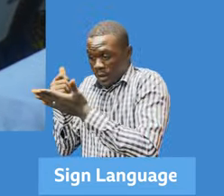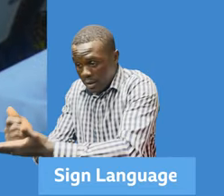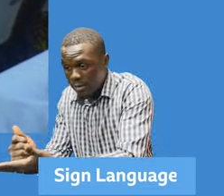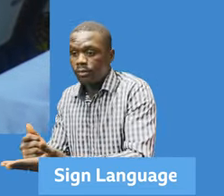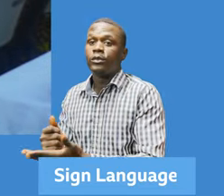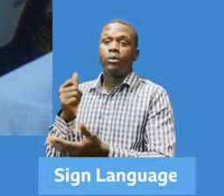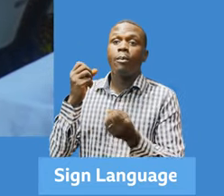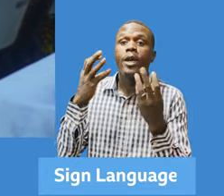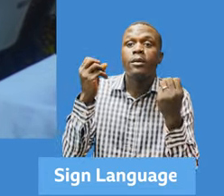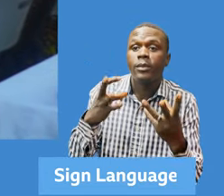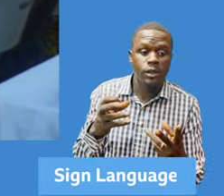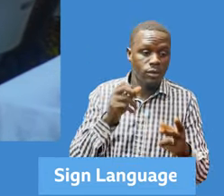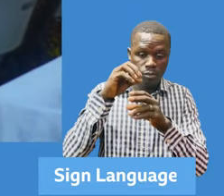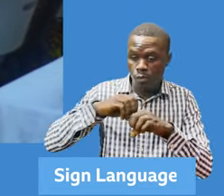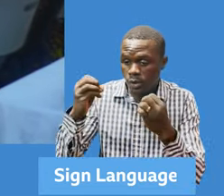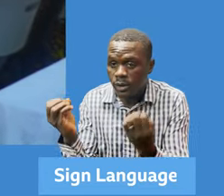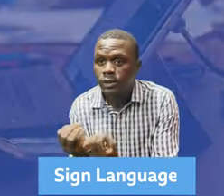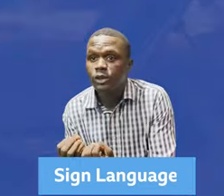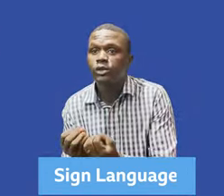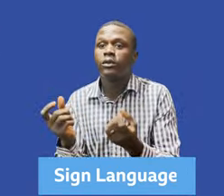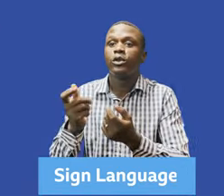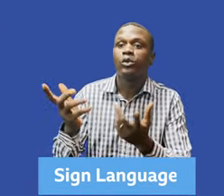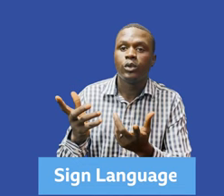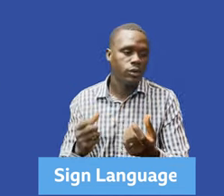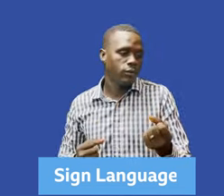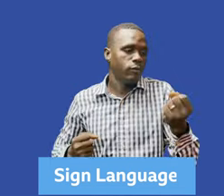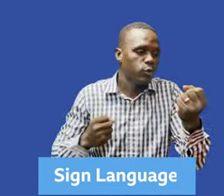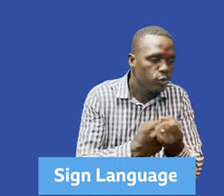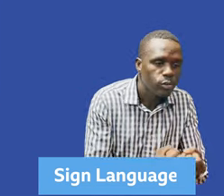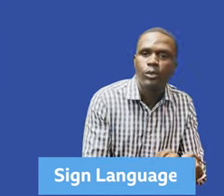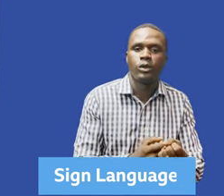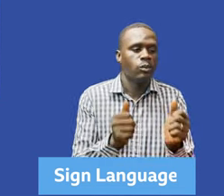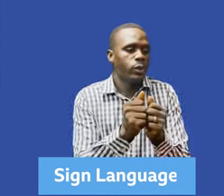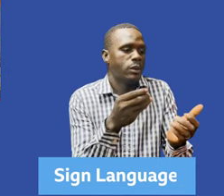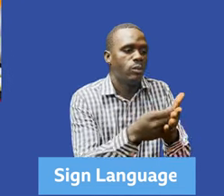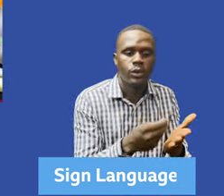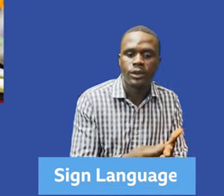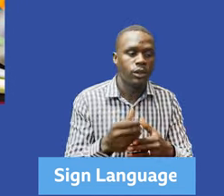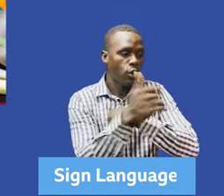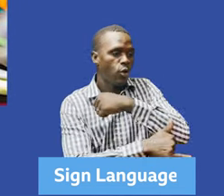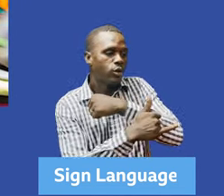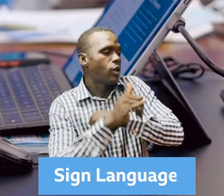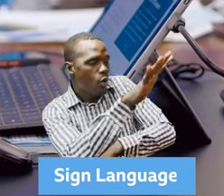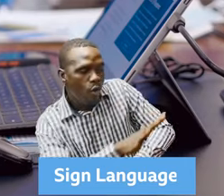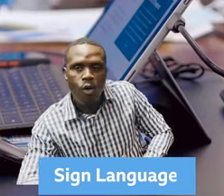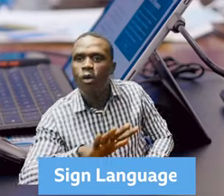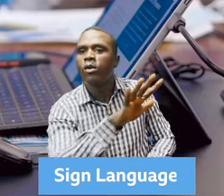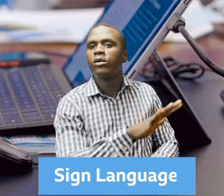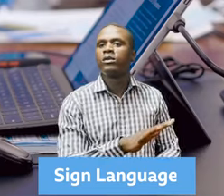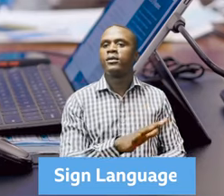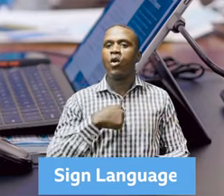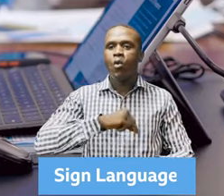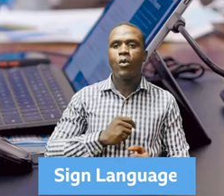especially with Orange, with a focus on women agents across the country in rural areas. Along